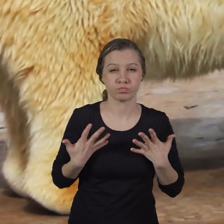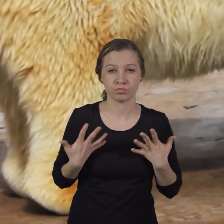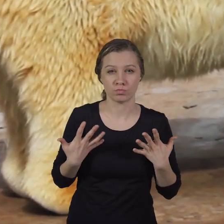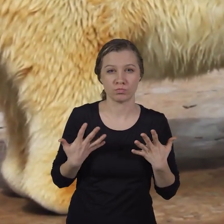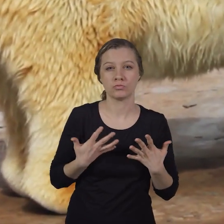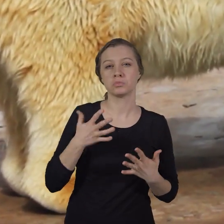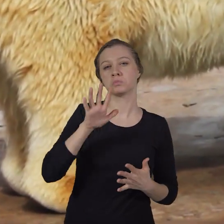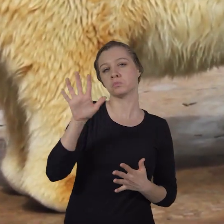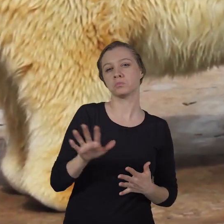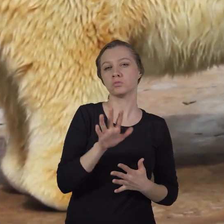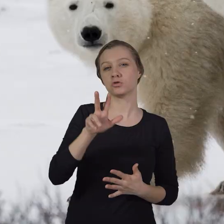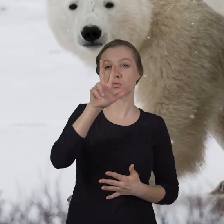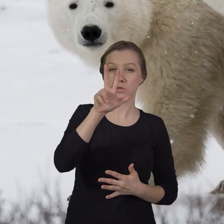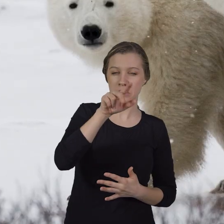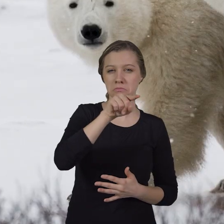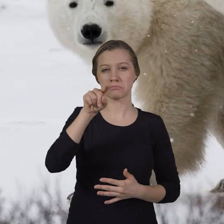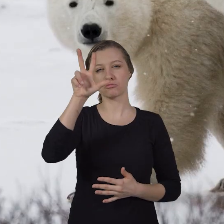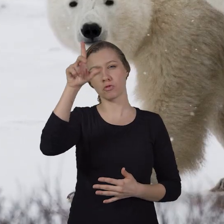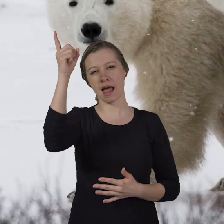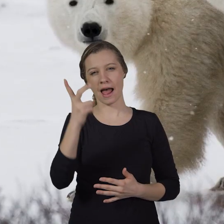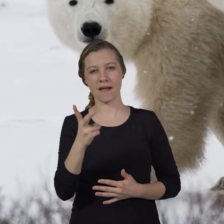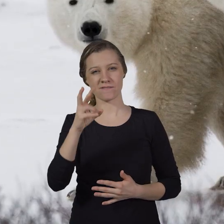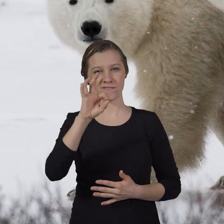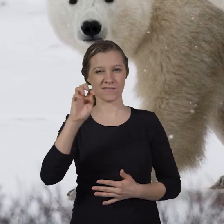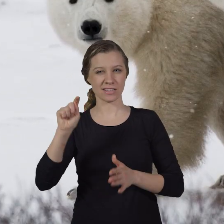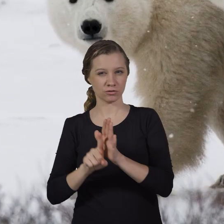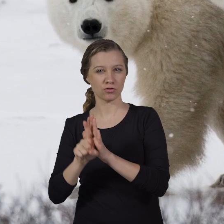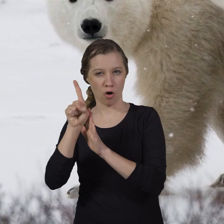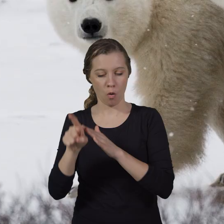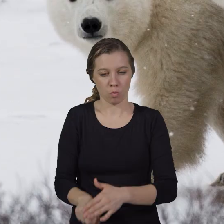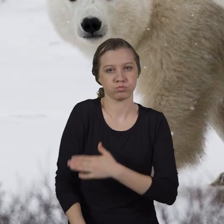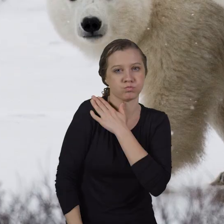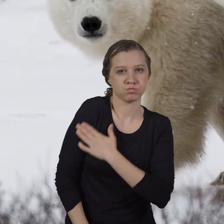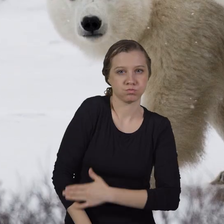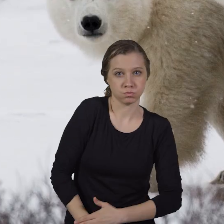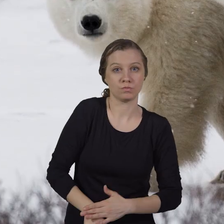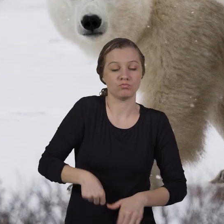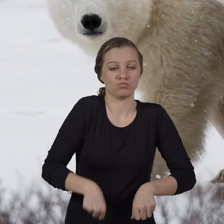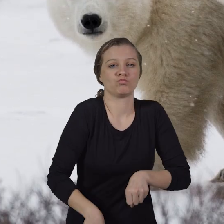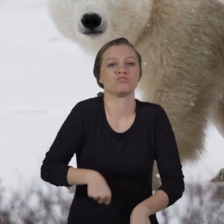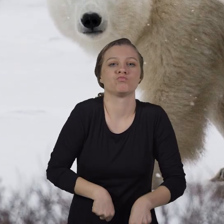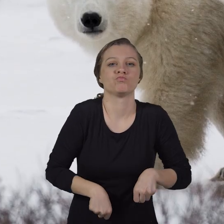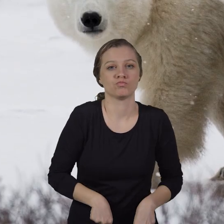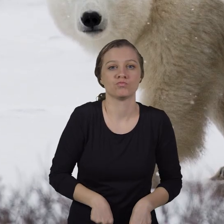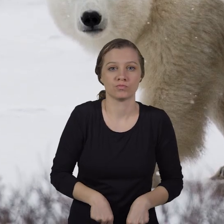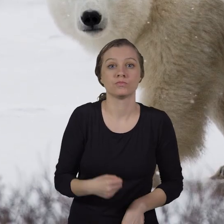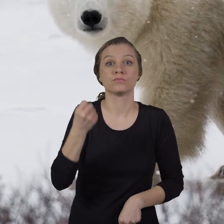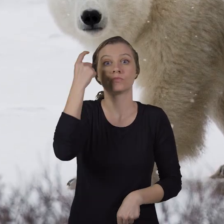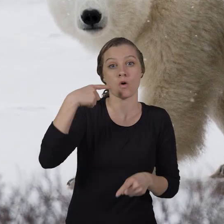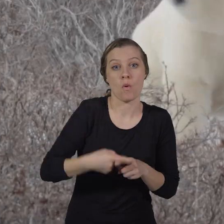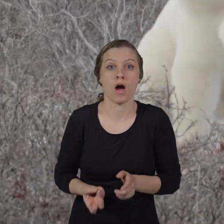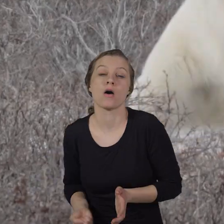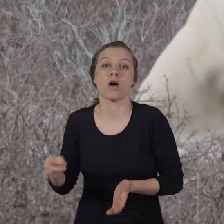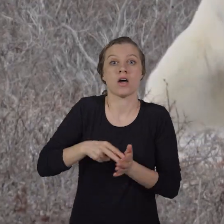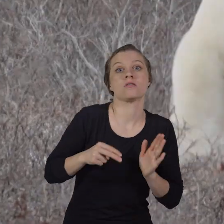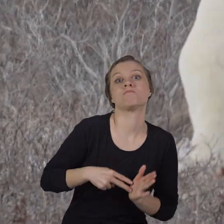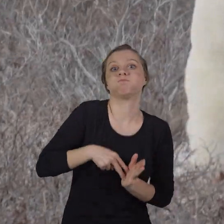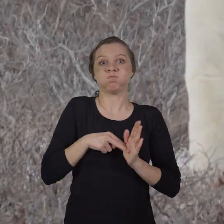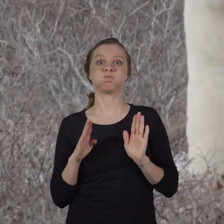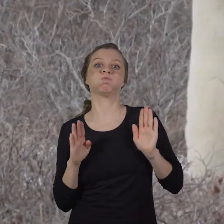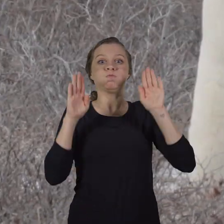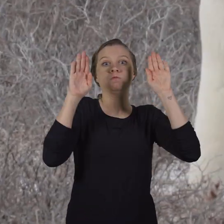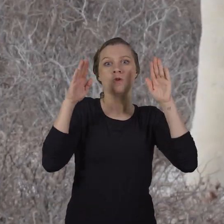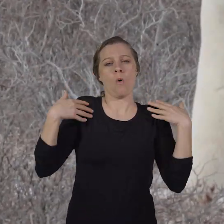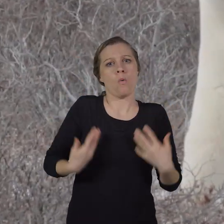to the ground. Polar bears are about three to three and a half feet tall when on all four paws. But